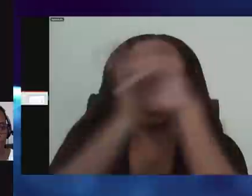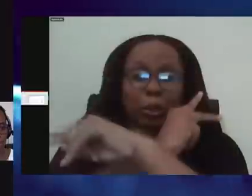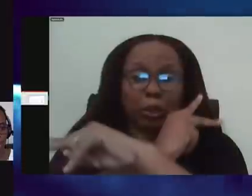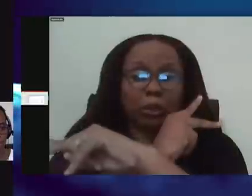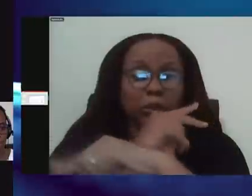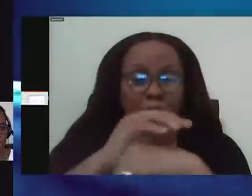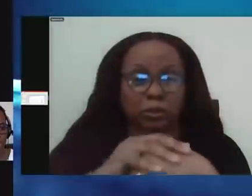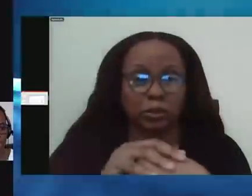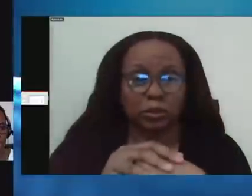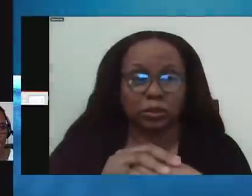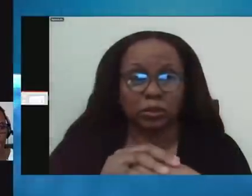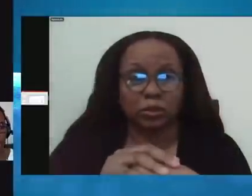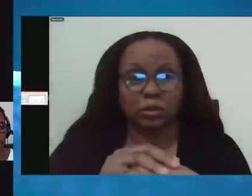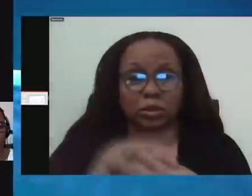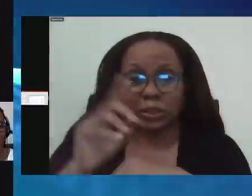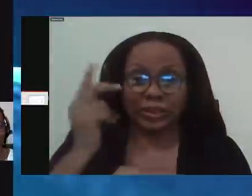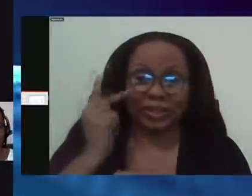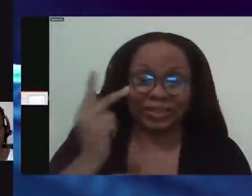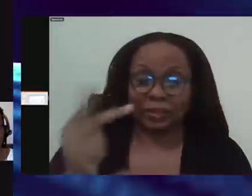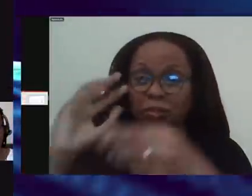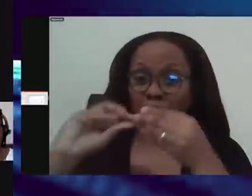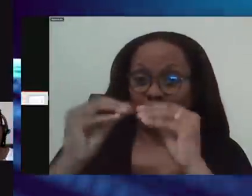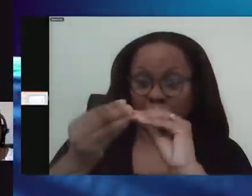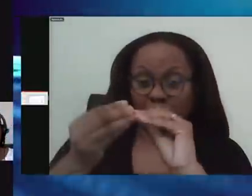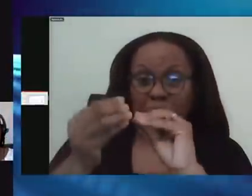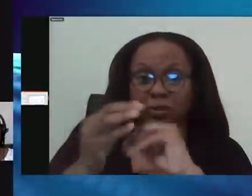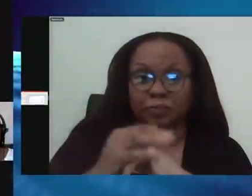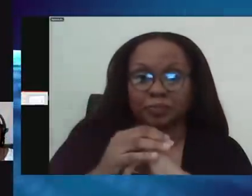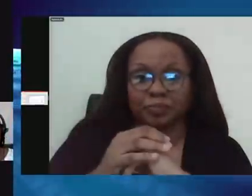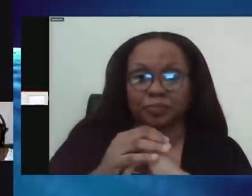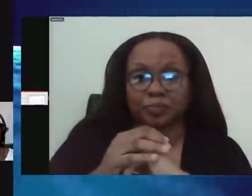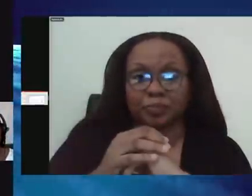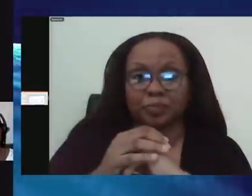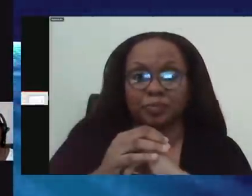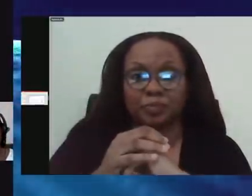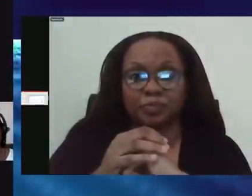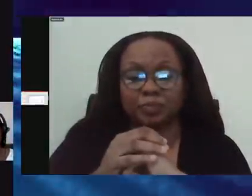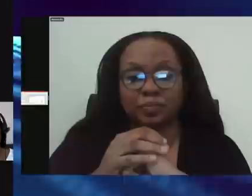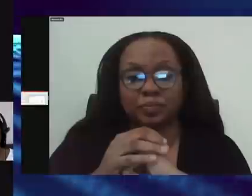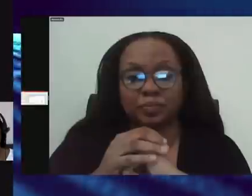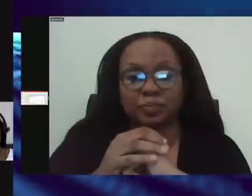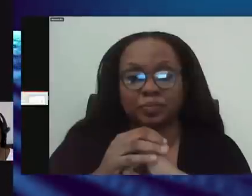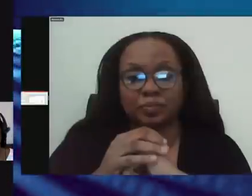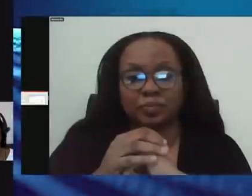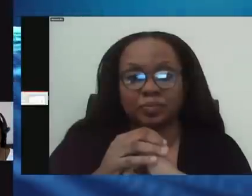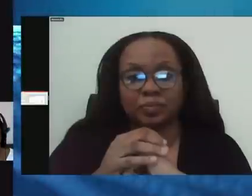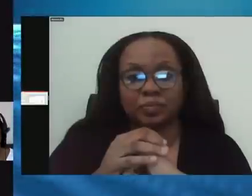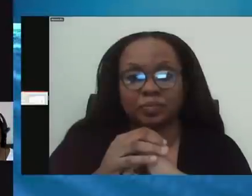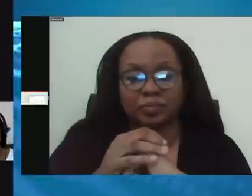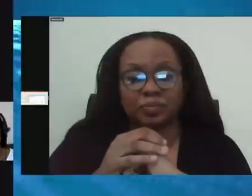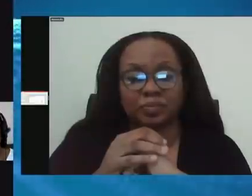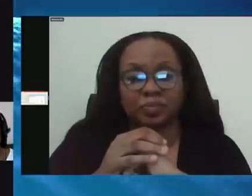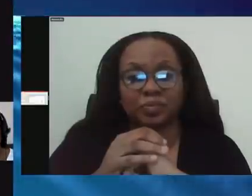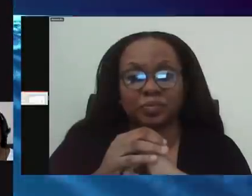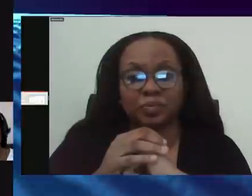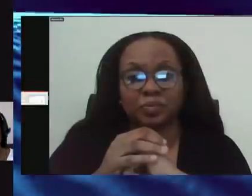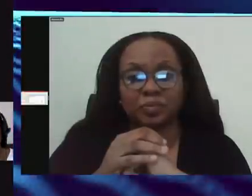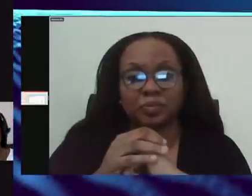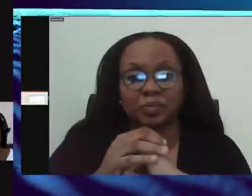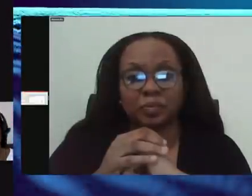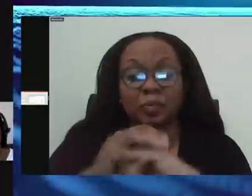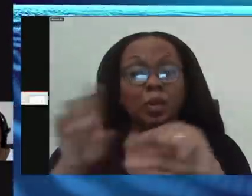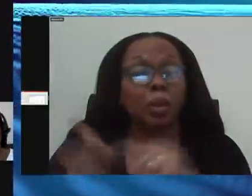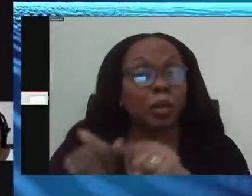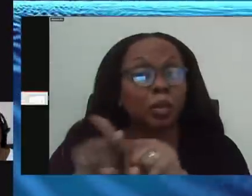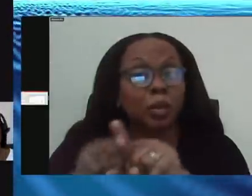absolute numbers. And we're also saying that at this point we have, we are rising and